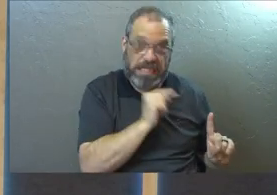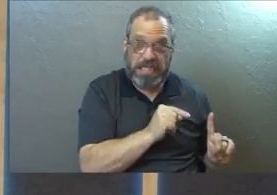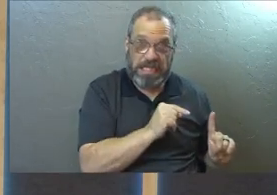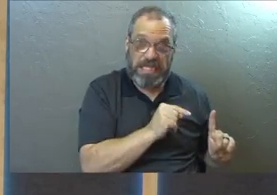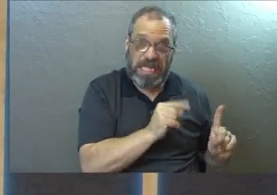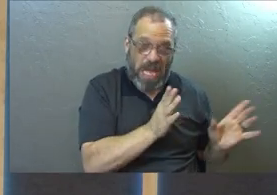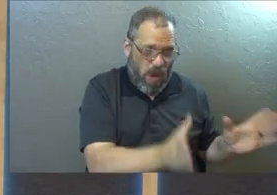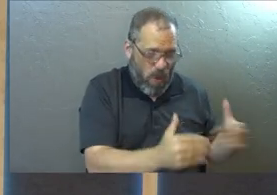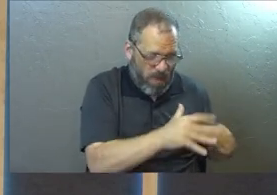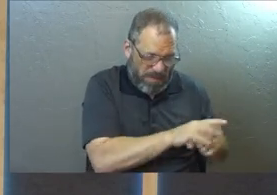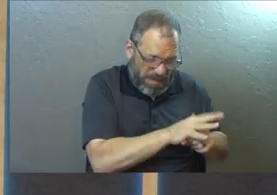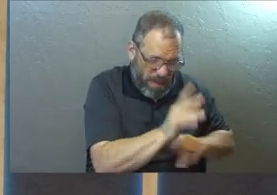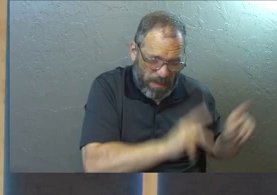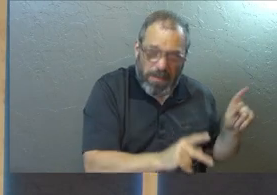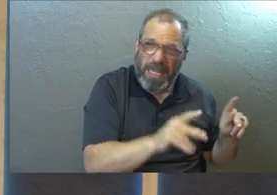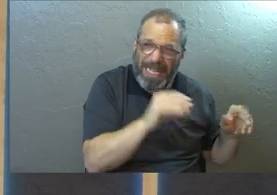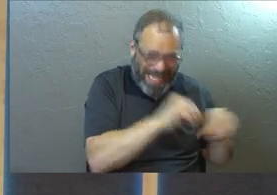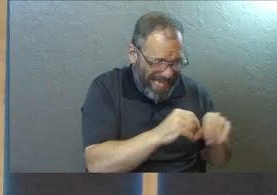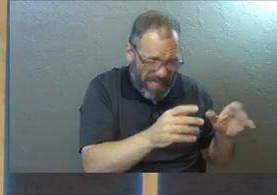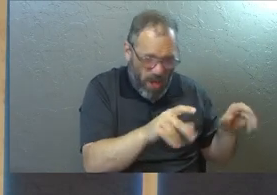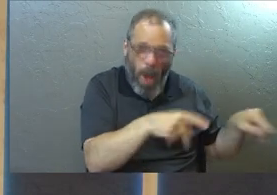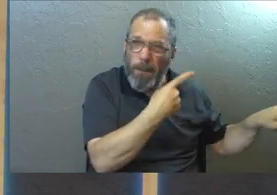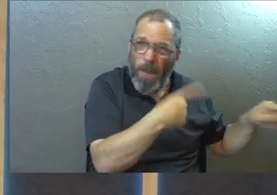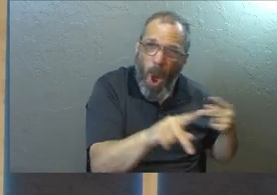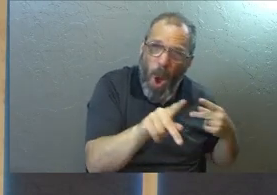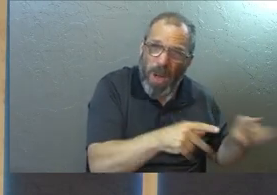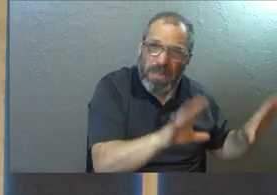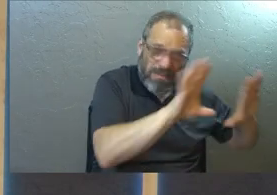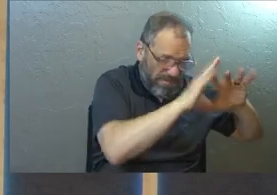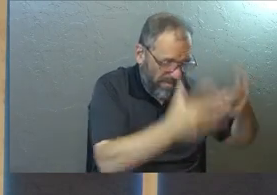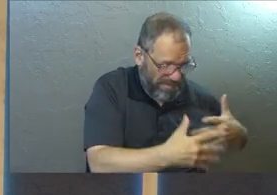in a room full of people at a party